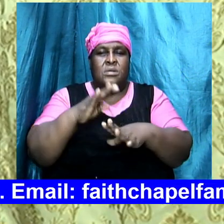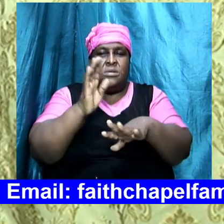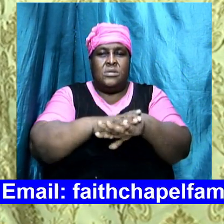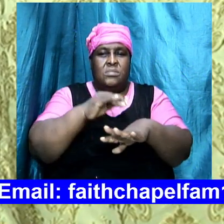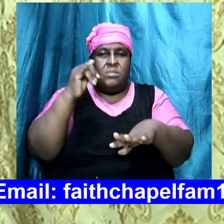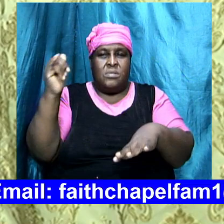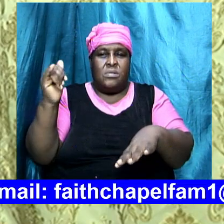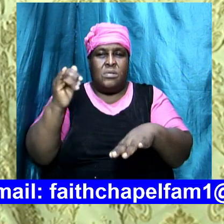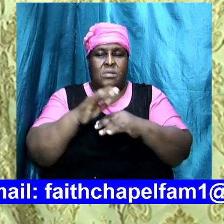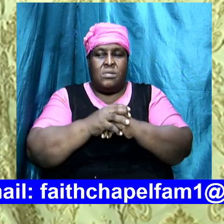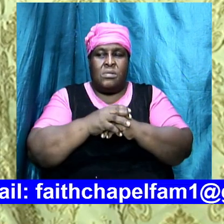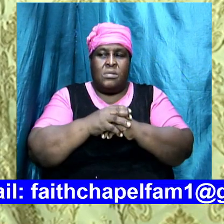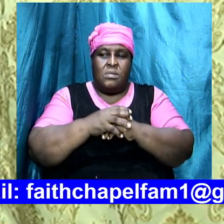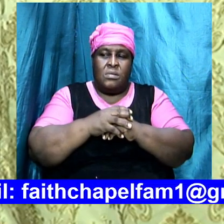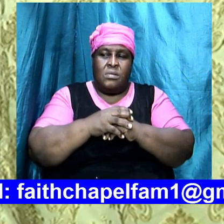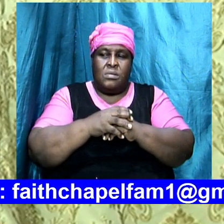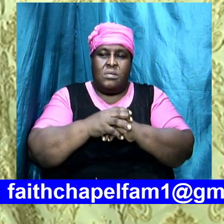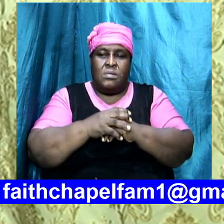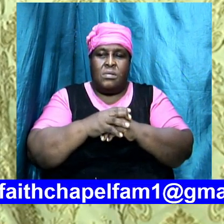not